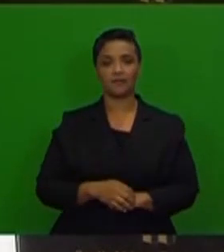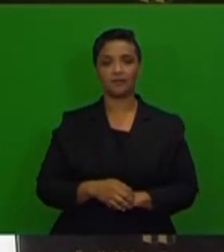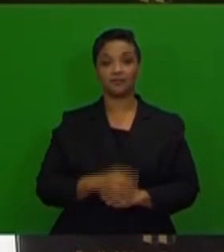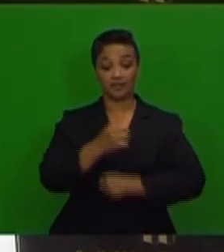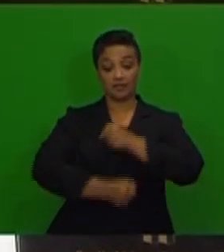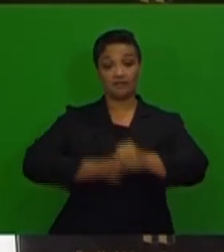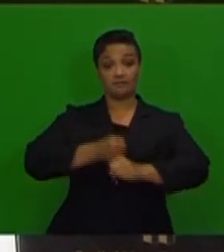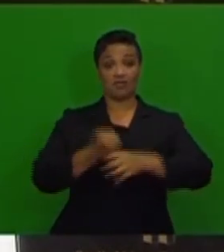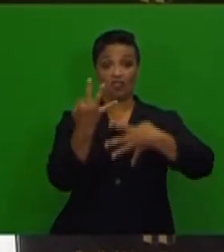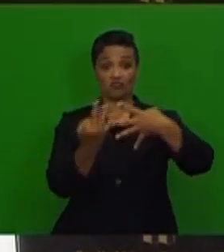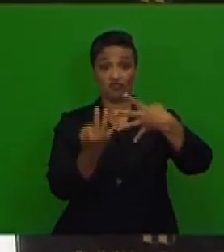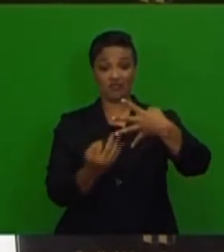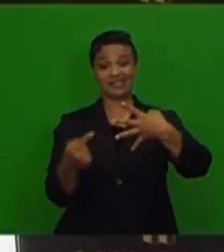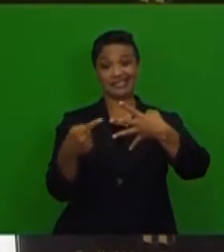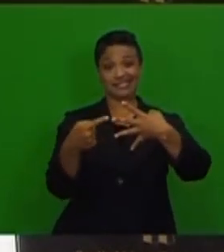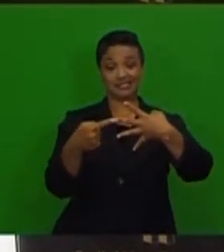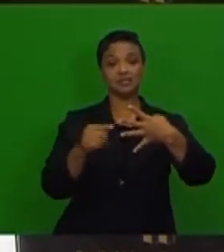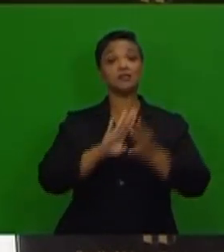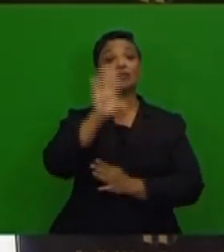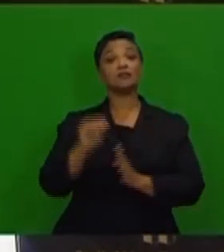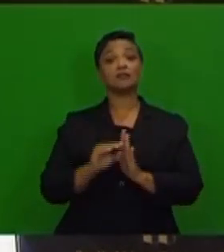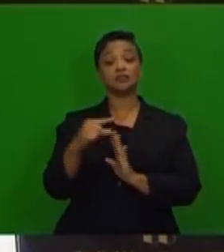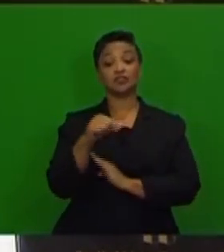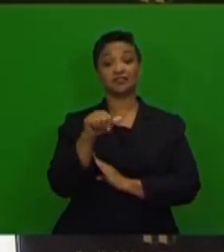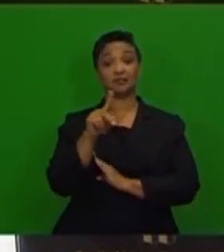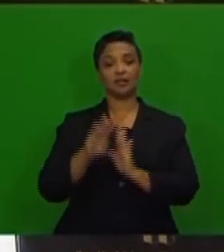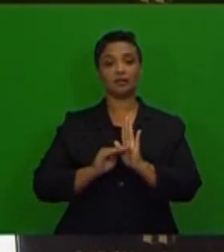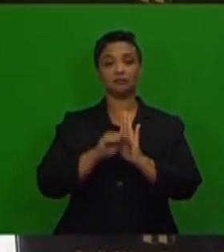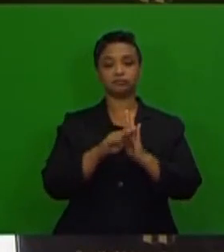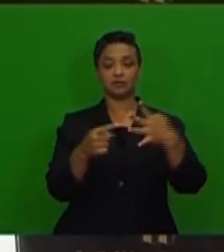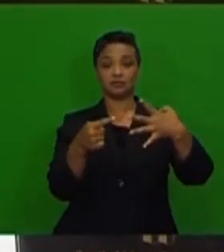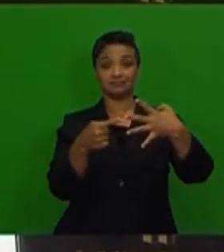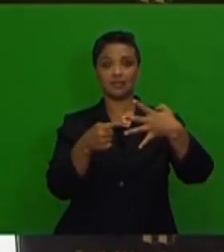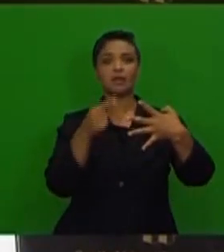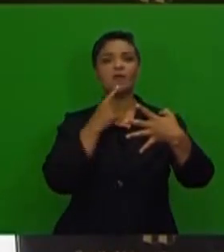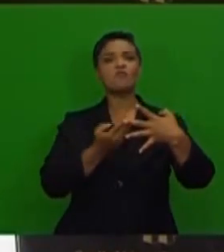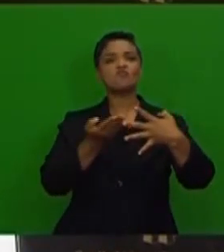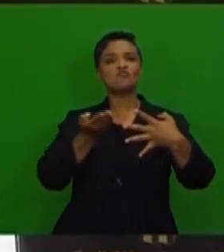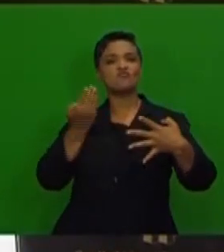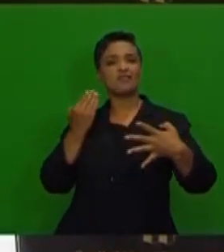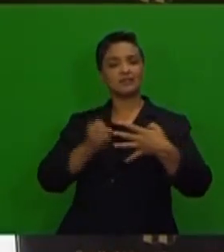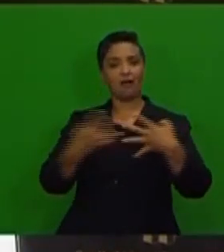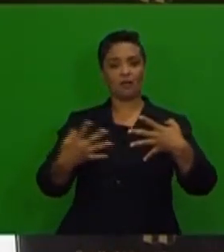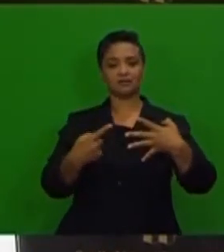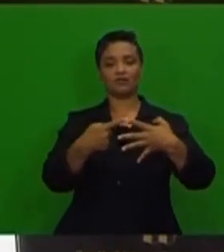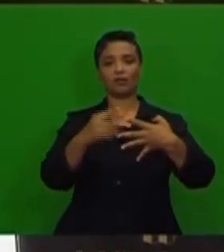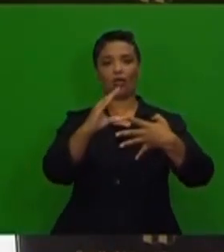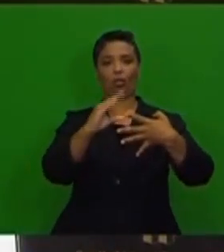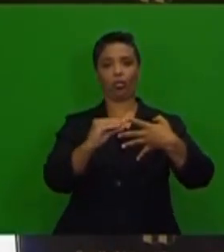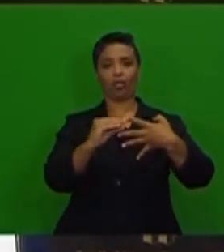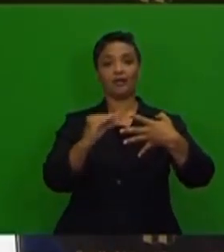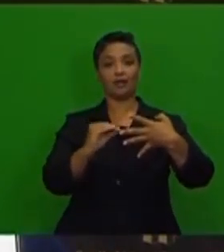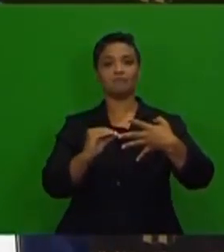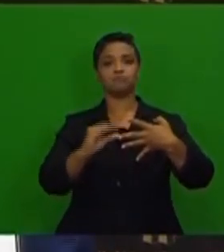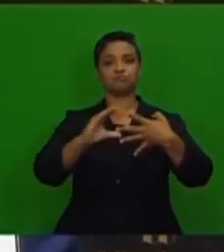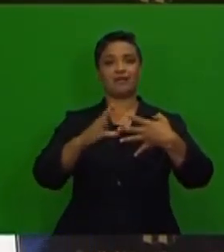of this year, South Africa's GDP rebounded from the contraction experience in the first quarter, but economic